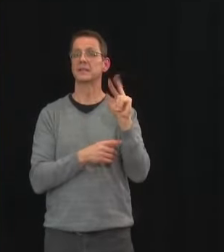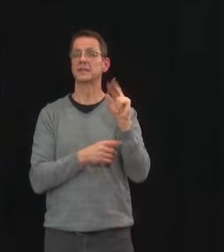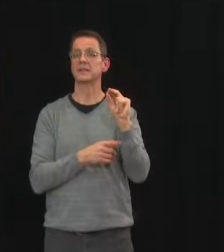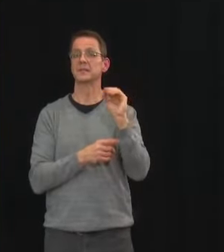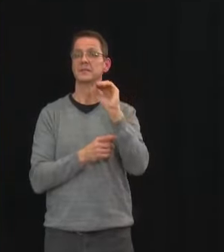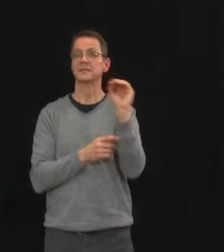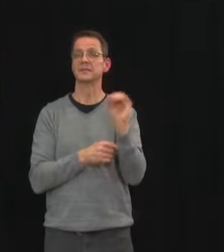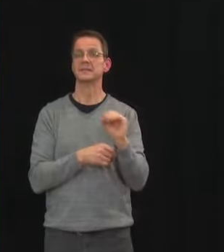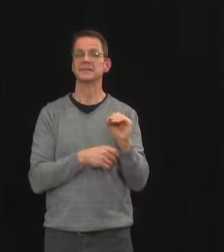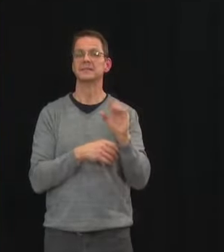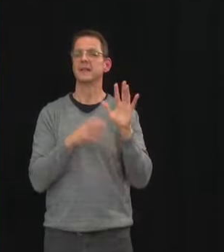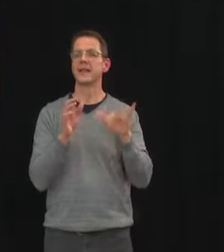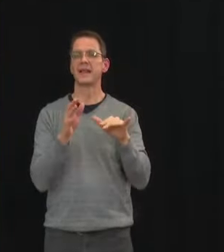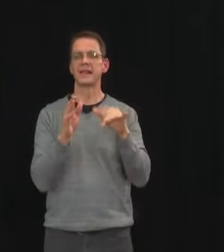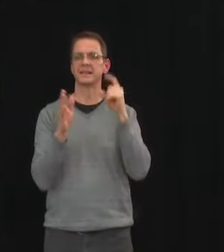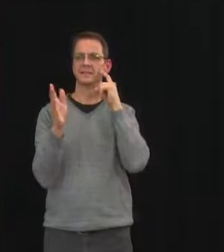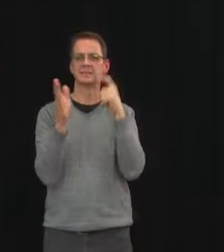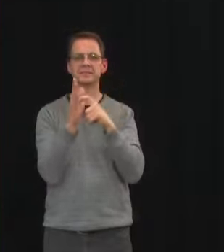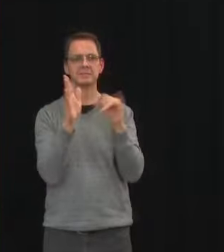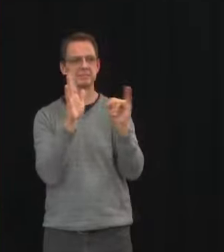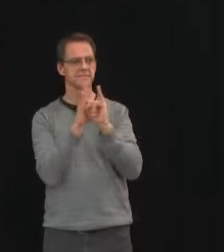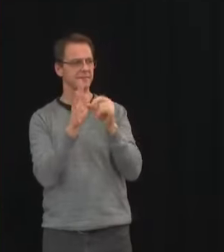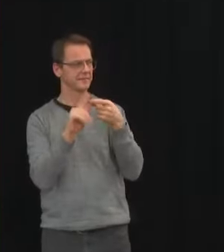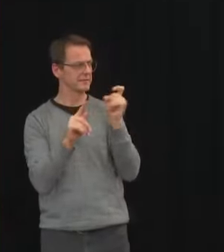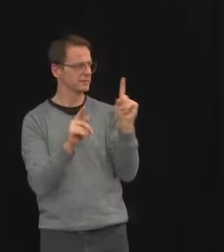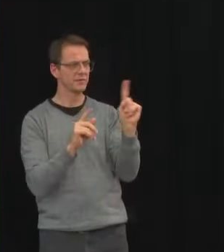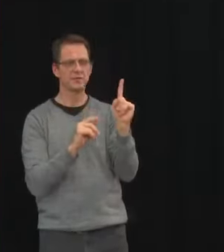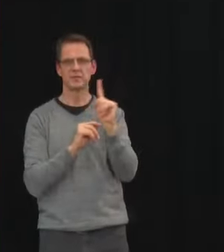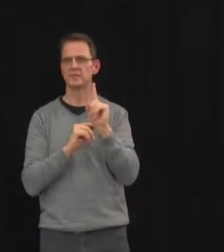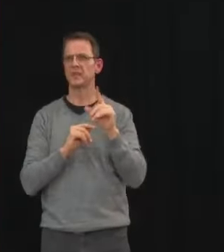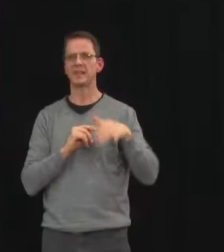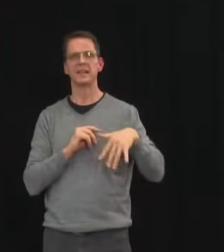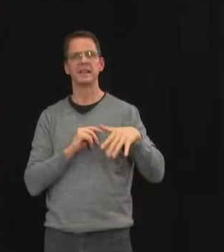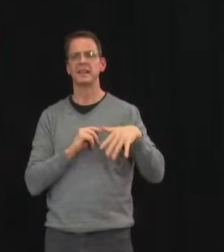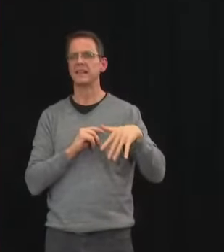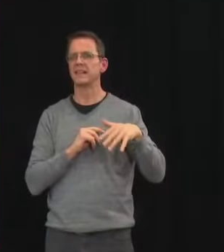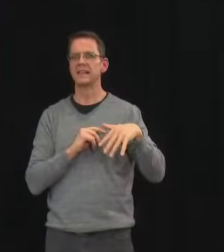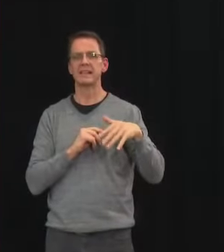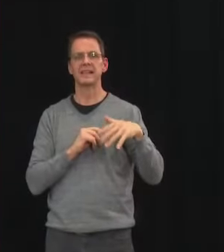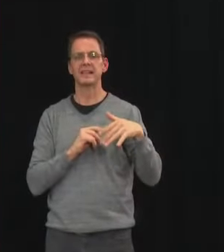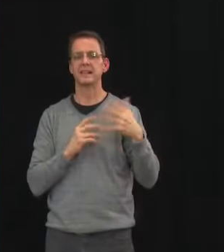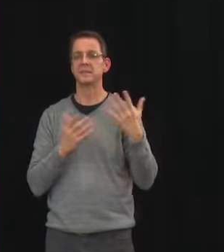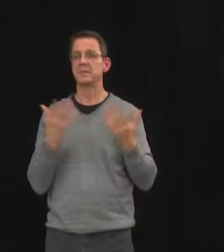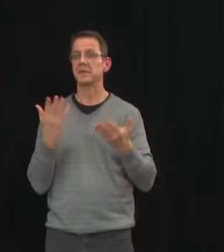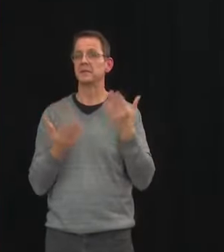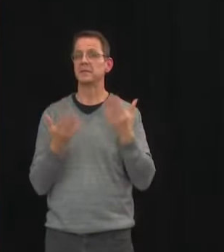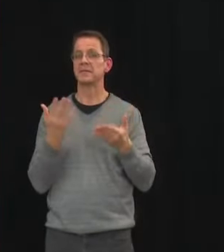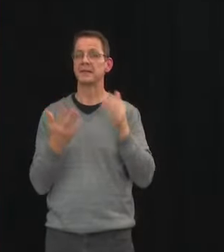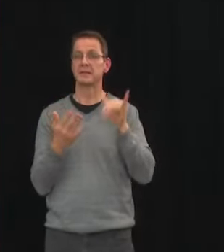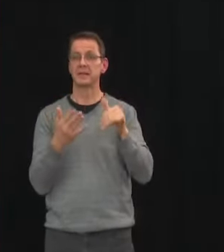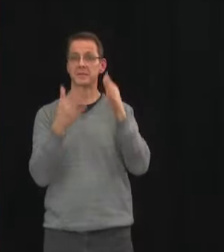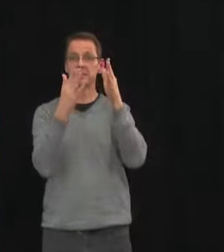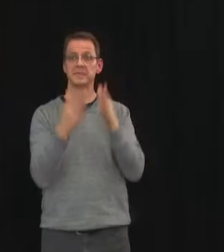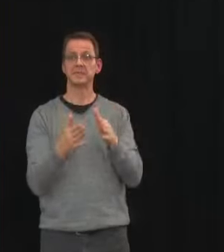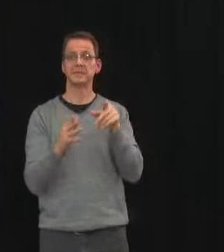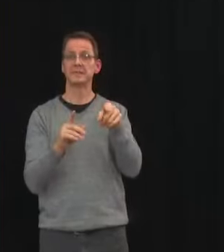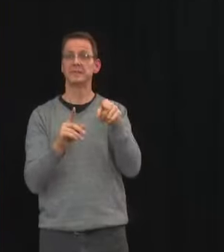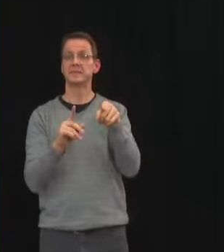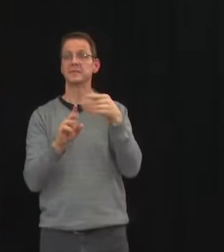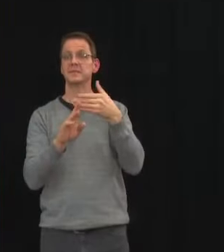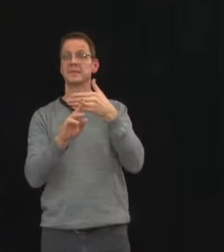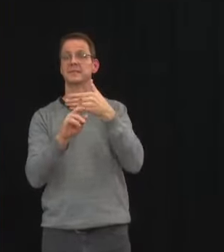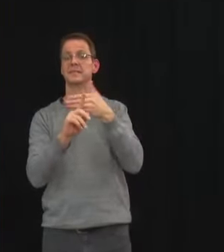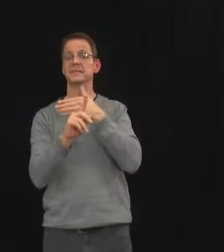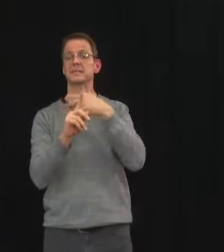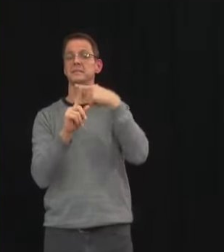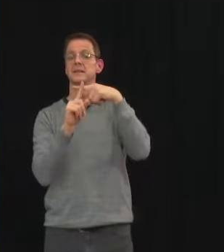due to the fact that an individual may have had multiple activities in the 14 days before testing positive or before their symptoms started so it's not possible